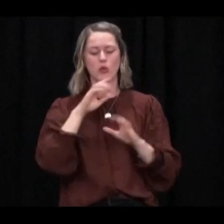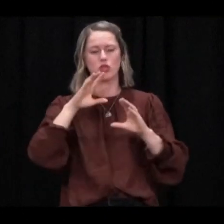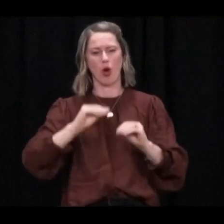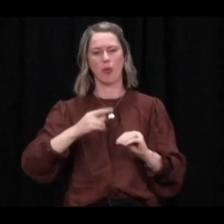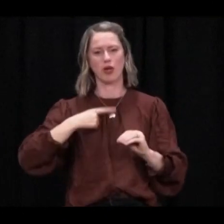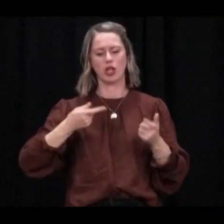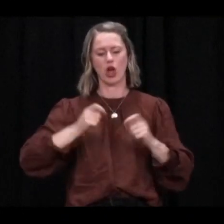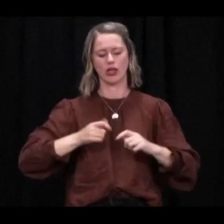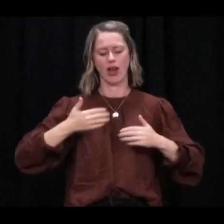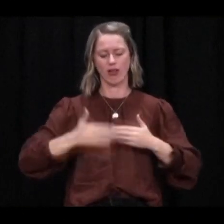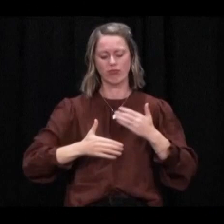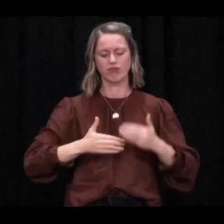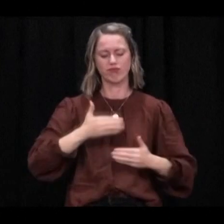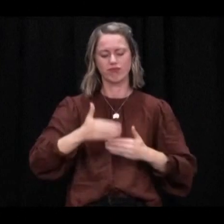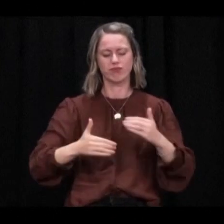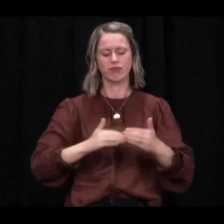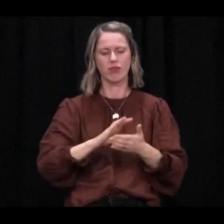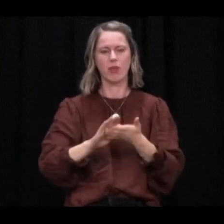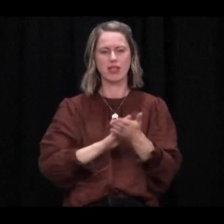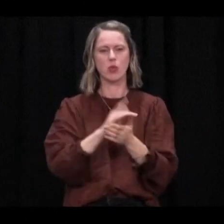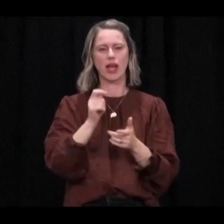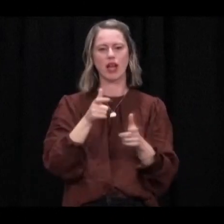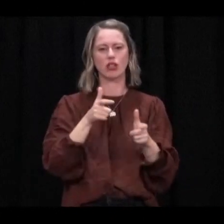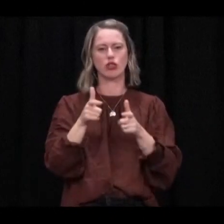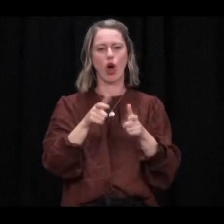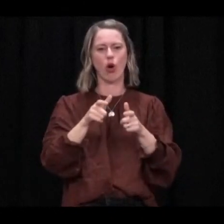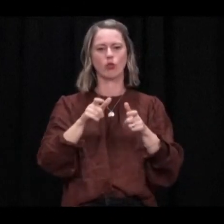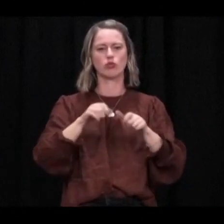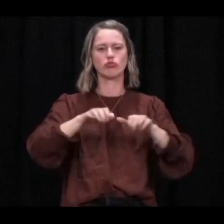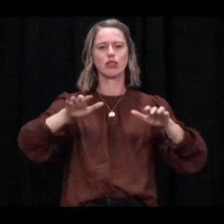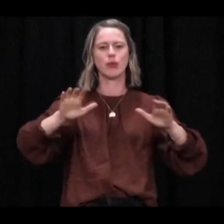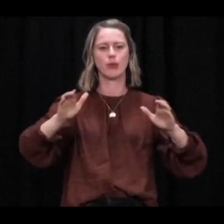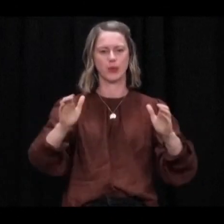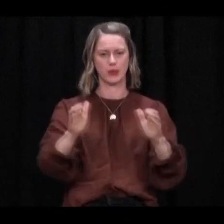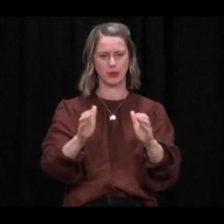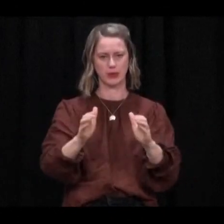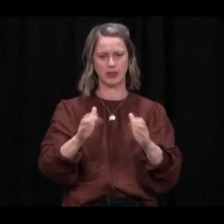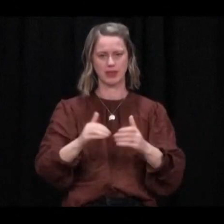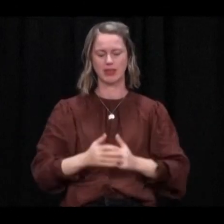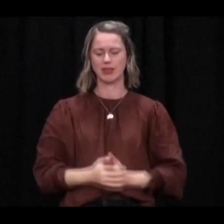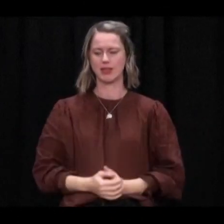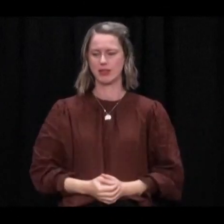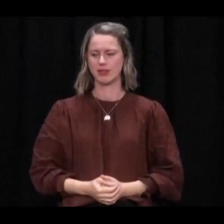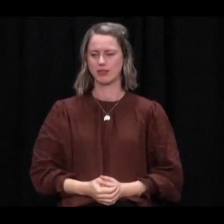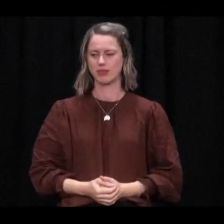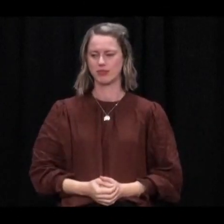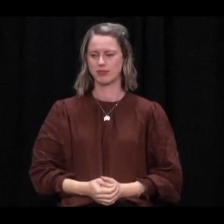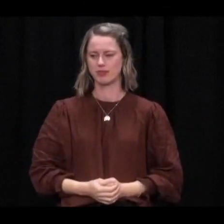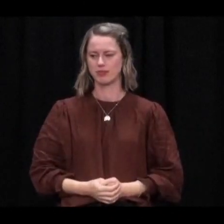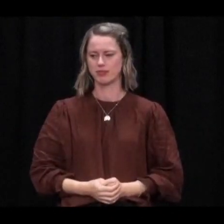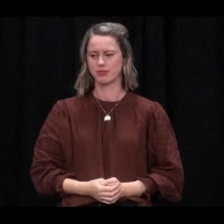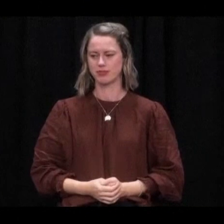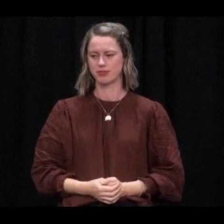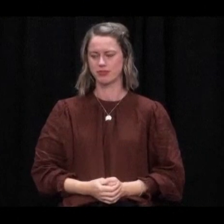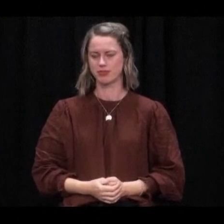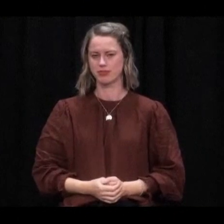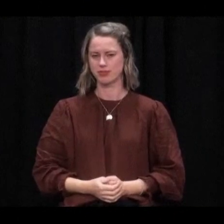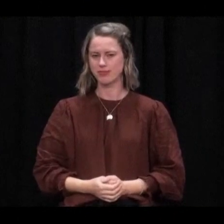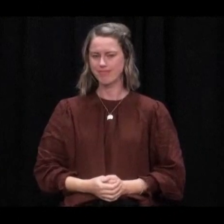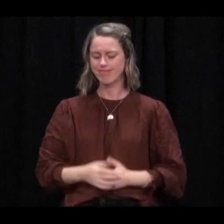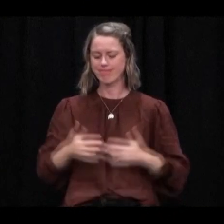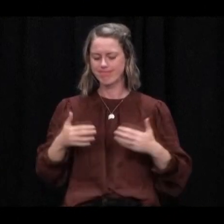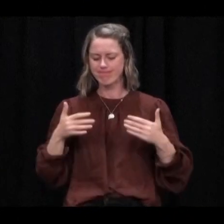definitely help us get the outbreak under control and help us determine the edges of the outbreak. Till then, though,